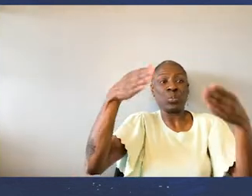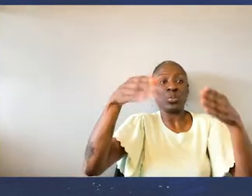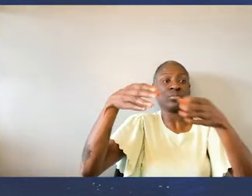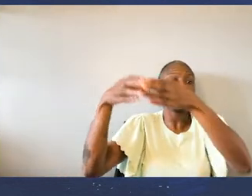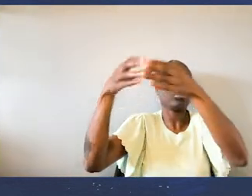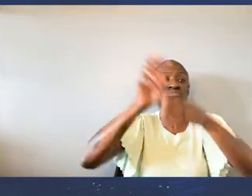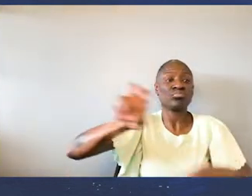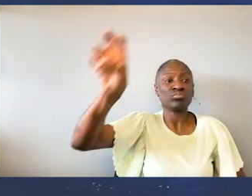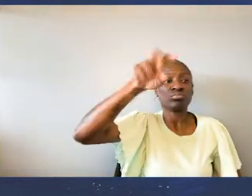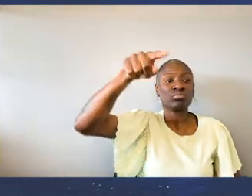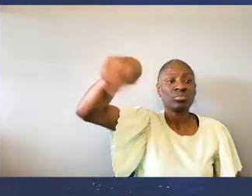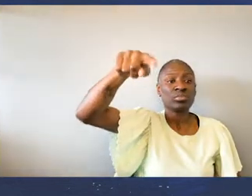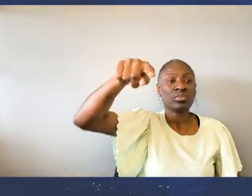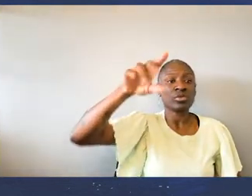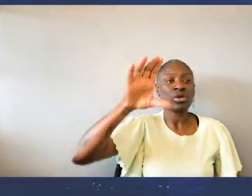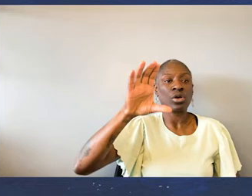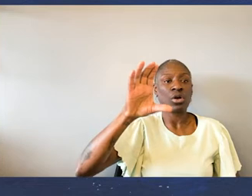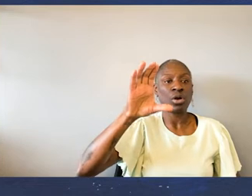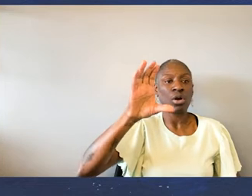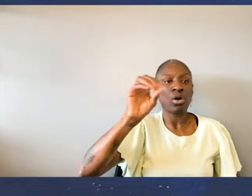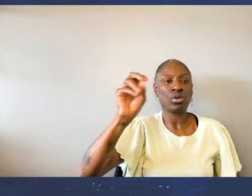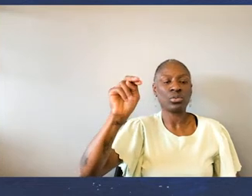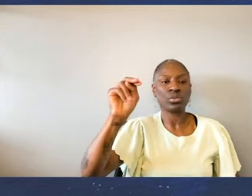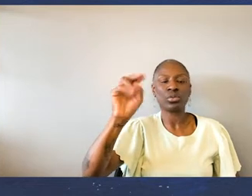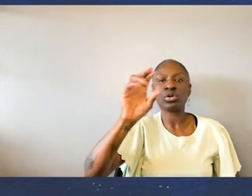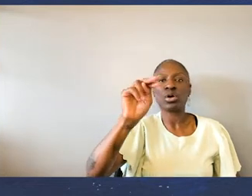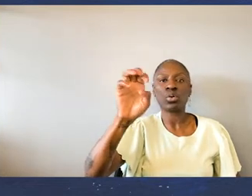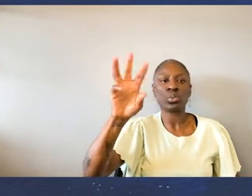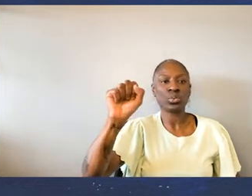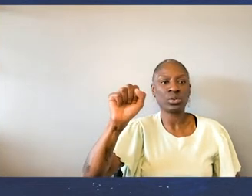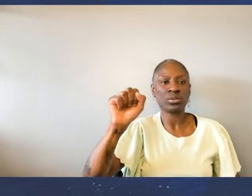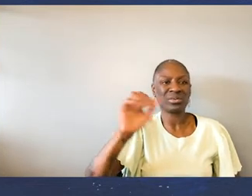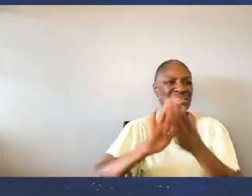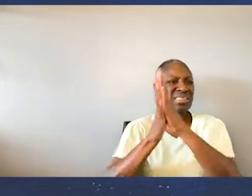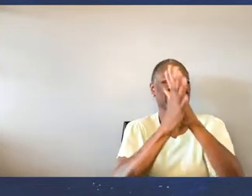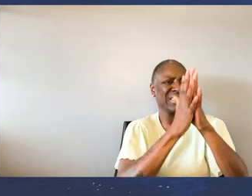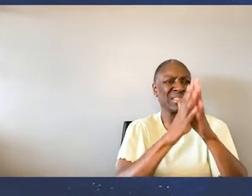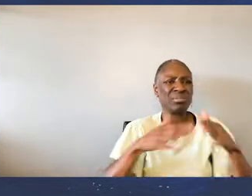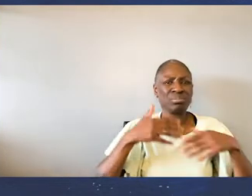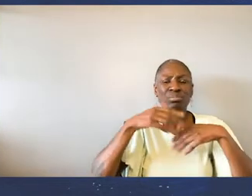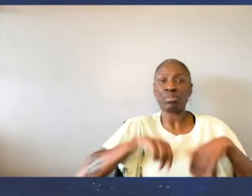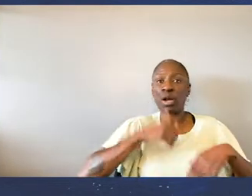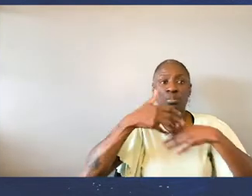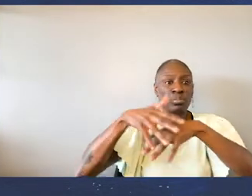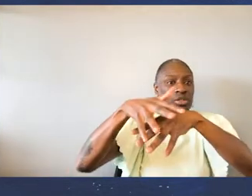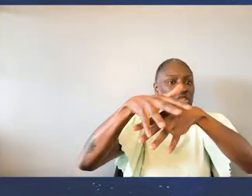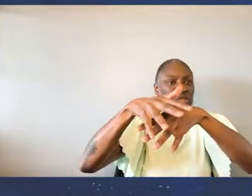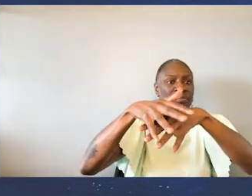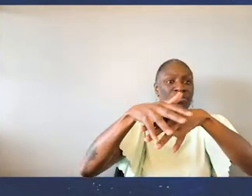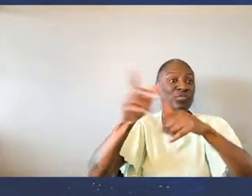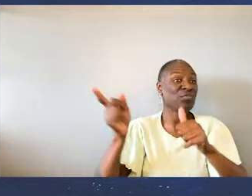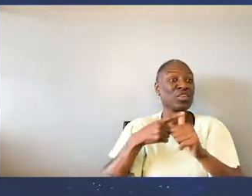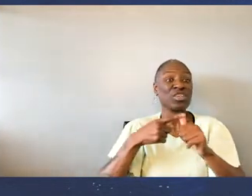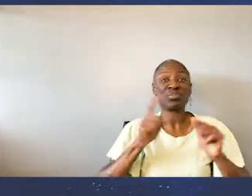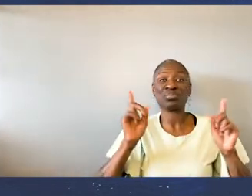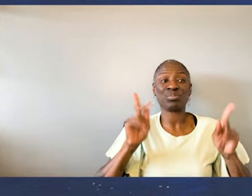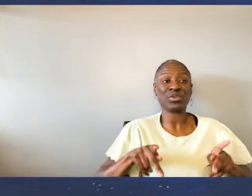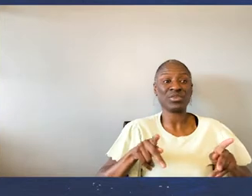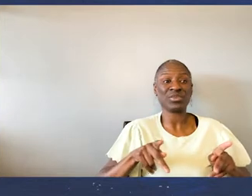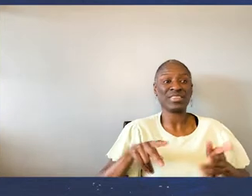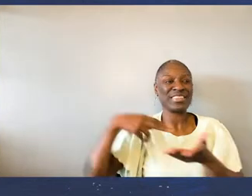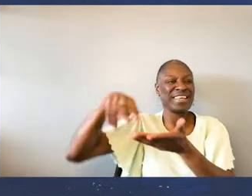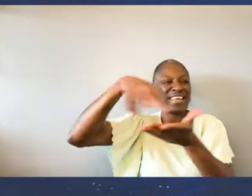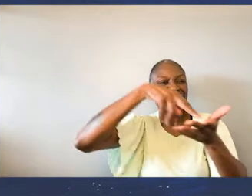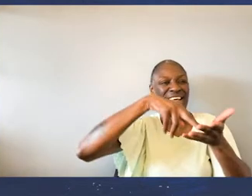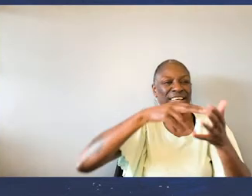down to Coots. I am in the center of the crowd at the Pride Parade. I am the first one on the dance floor at prom.